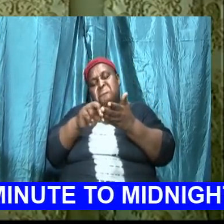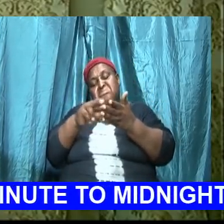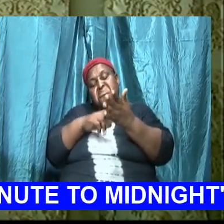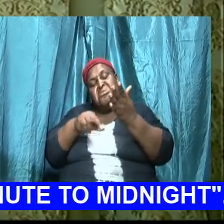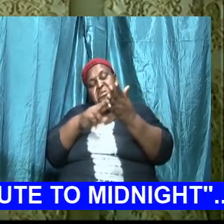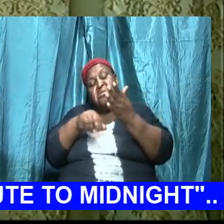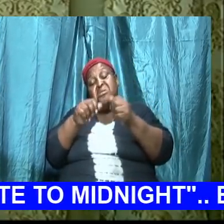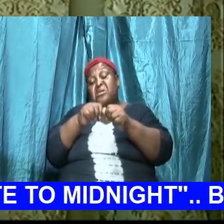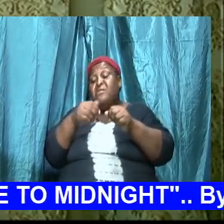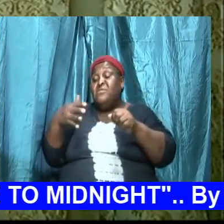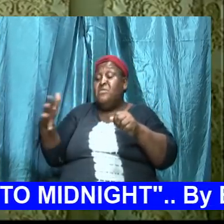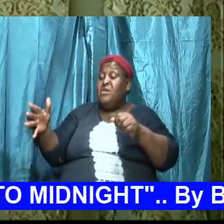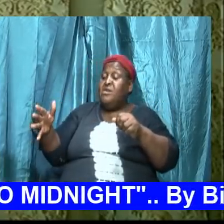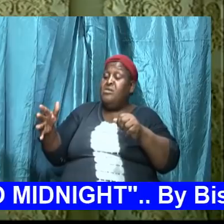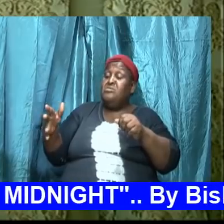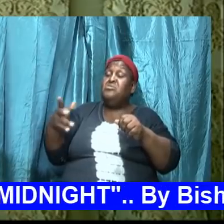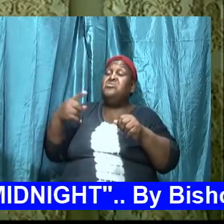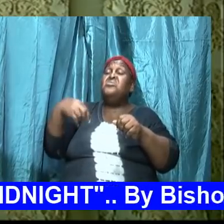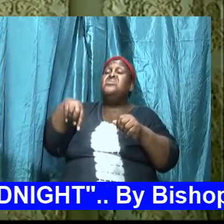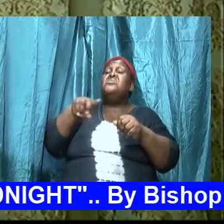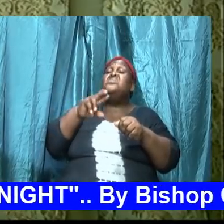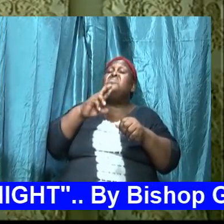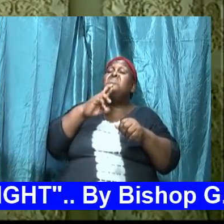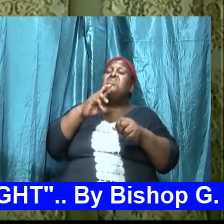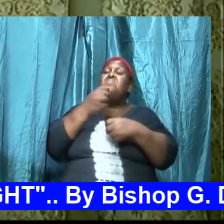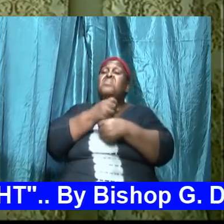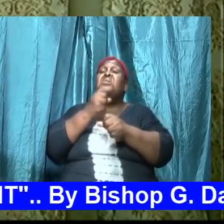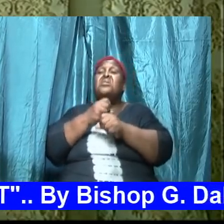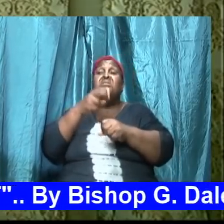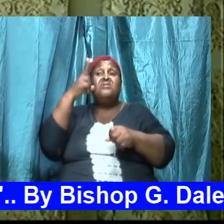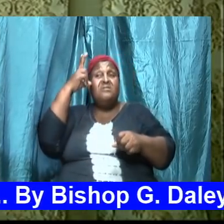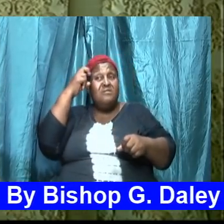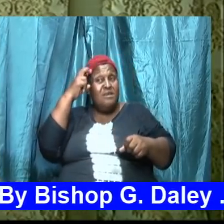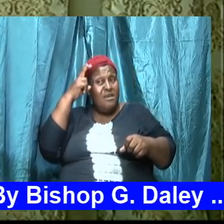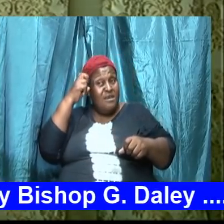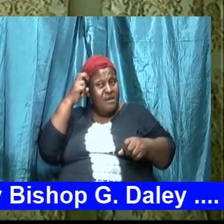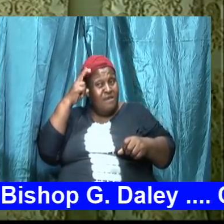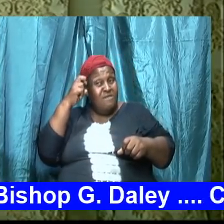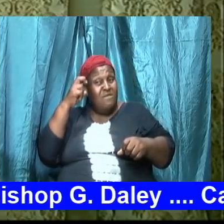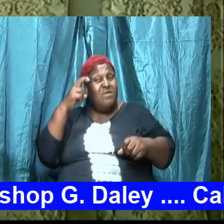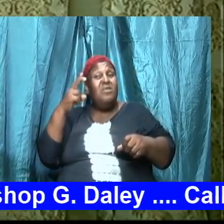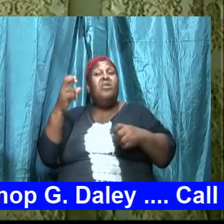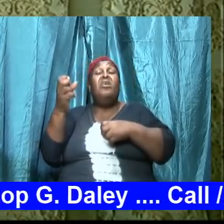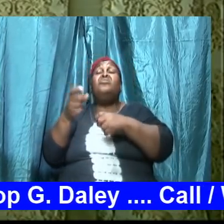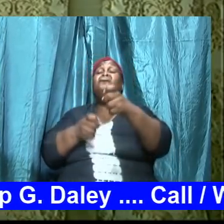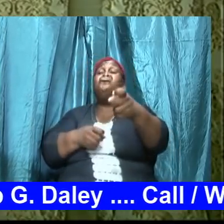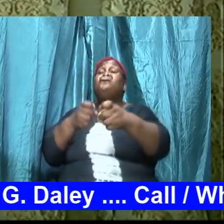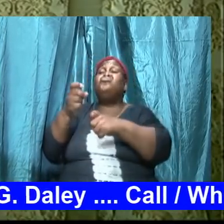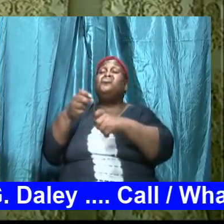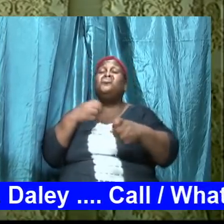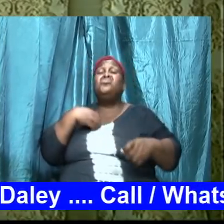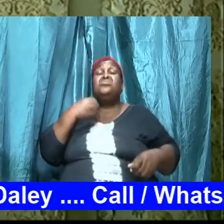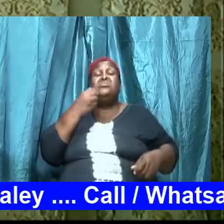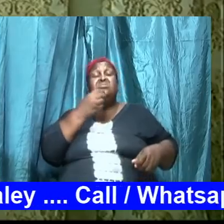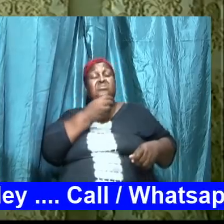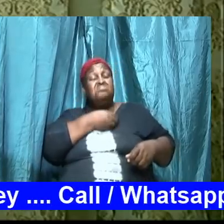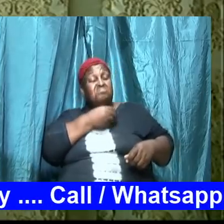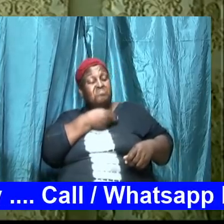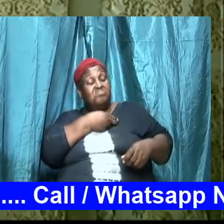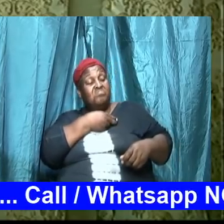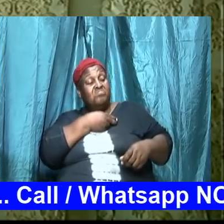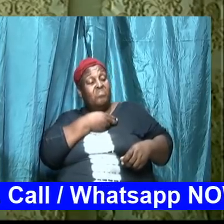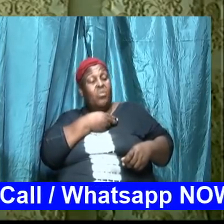allowed the adversary to get a hold of us and we better break out of that because whoever wins that